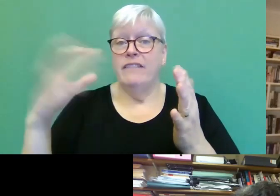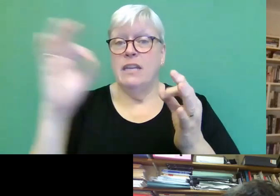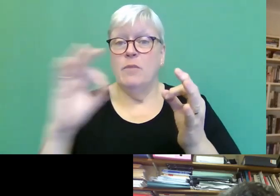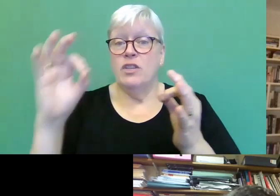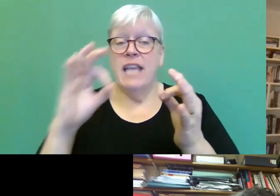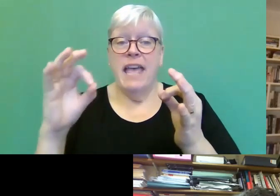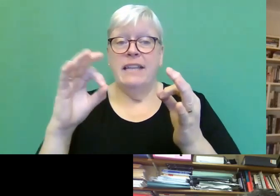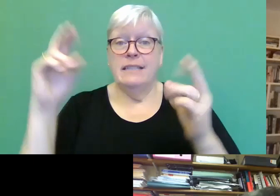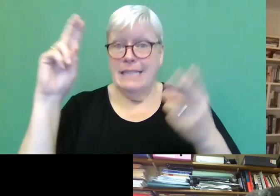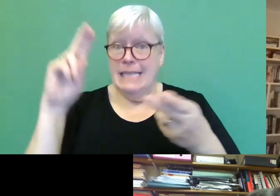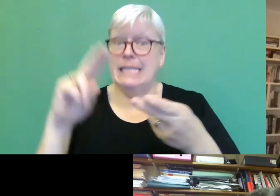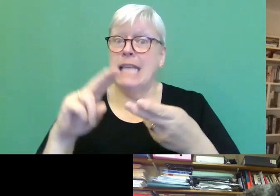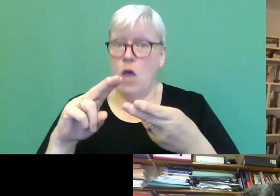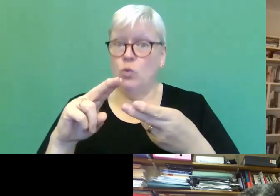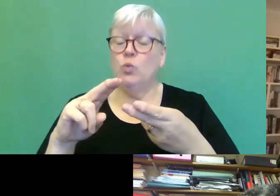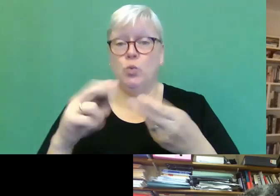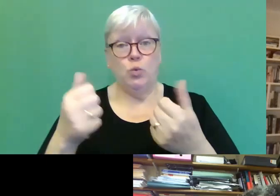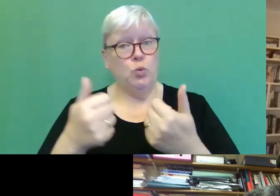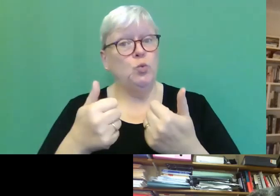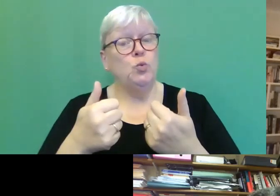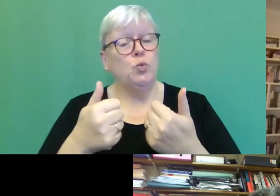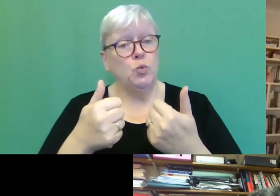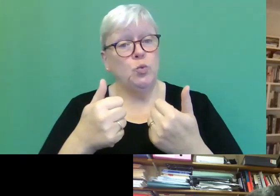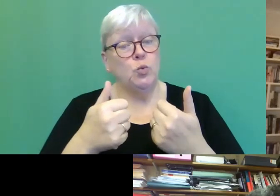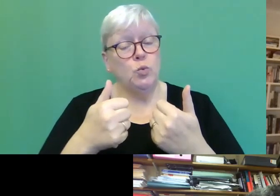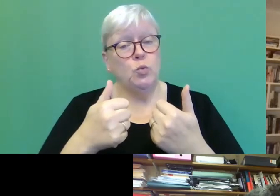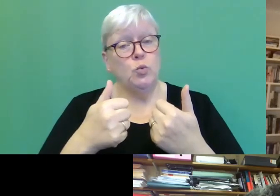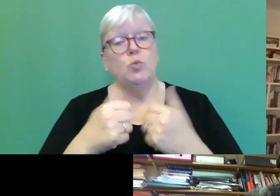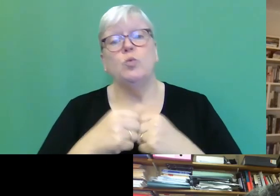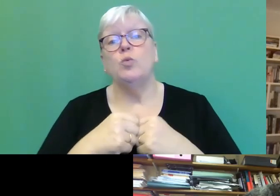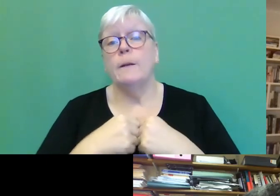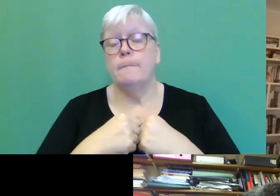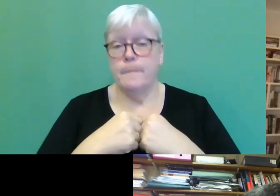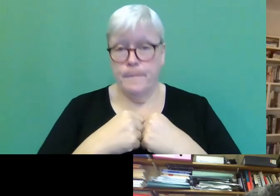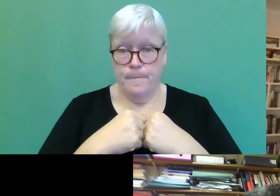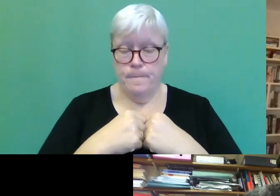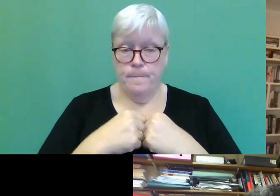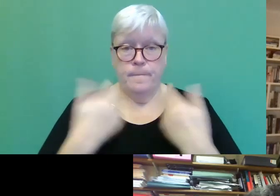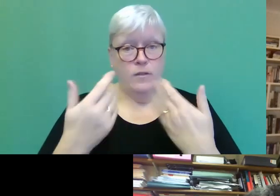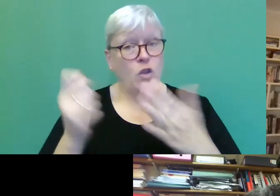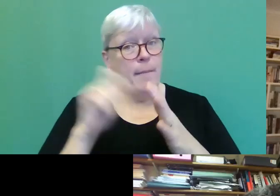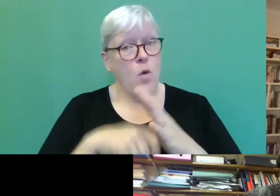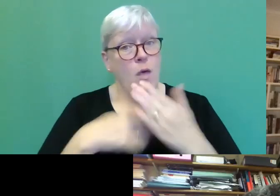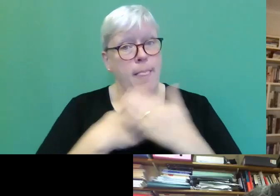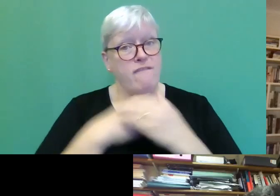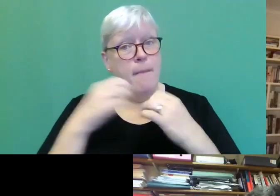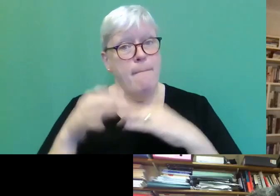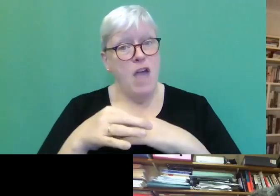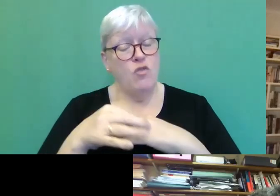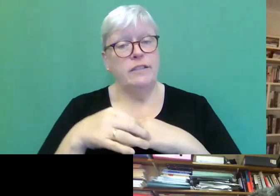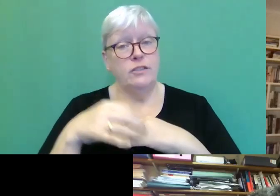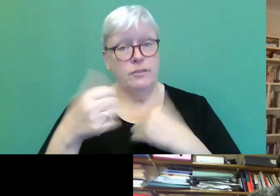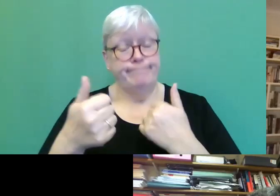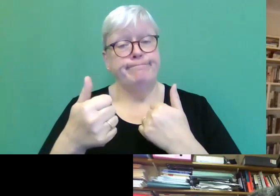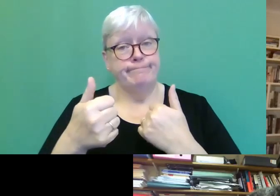as well. So, um, if you haven't gone along and, uh, bought Love Marriage, then, um, here's an